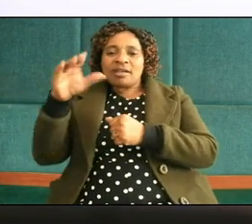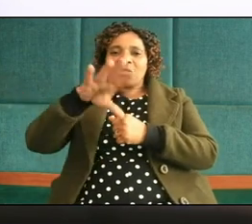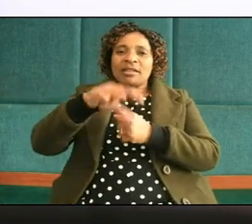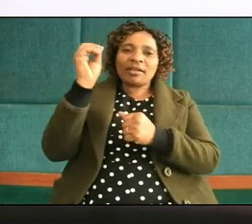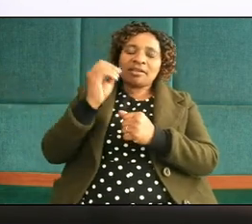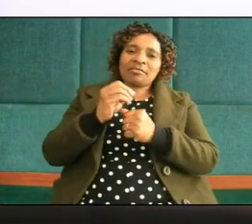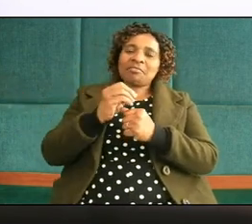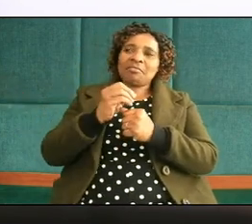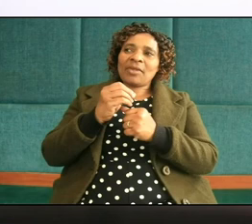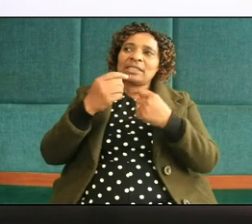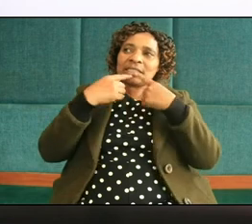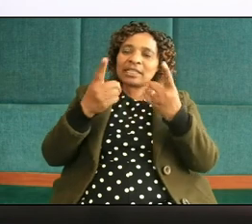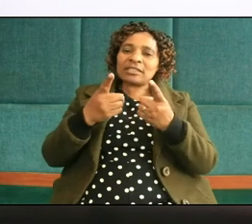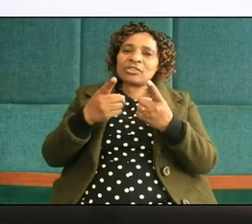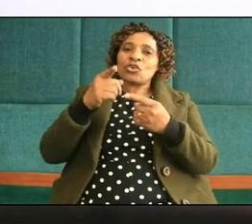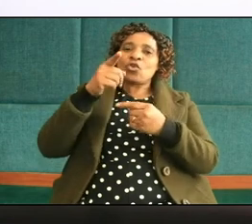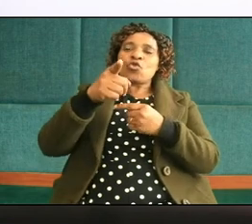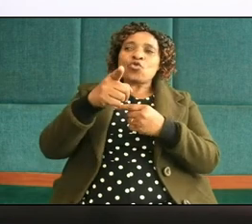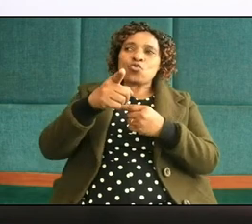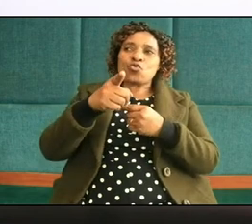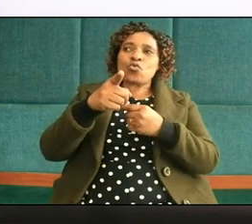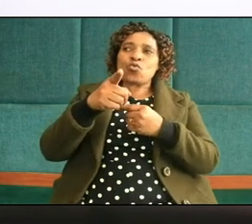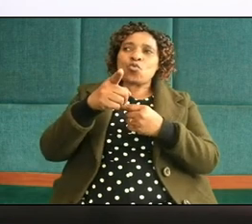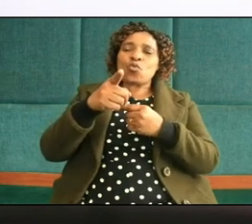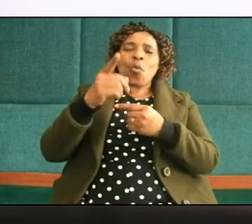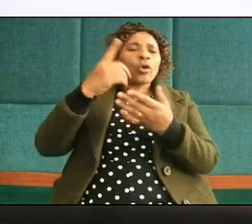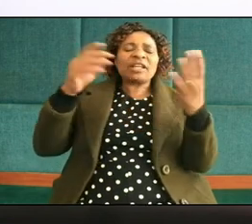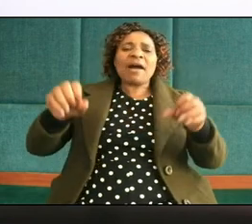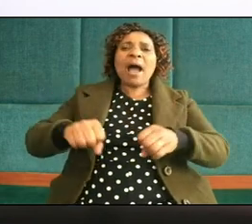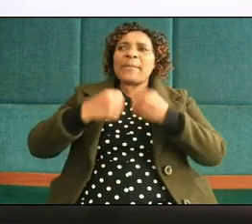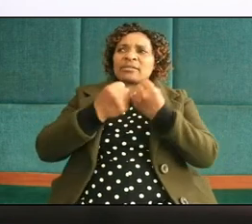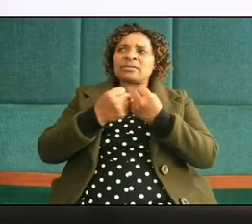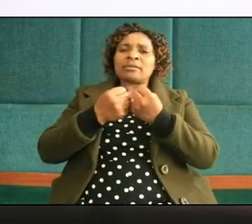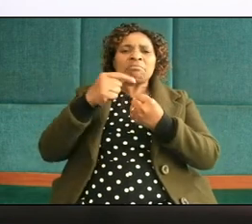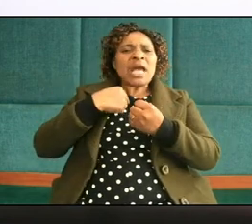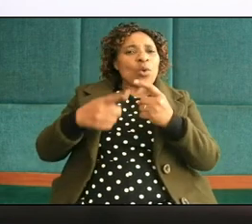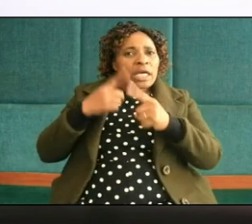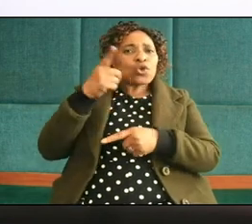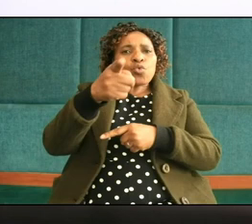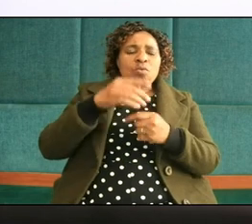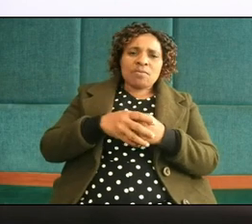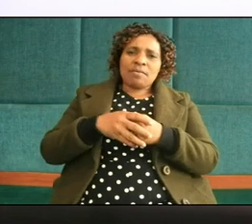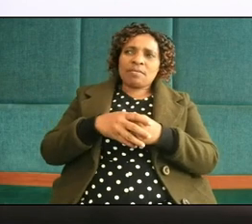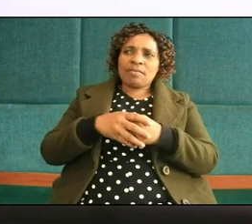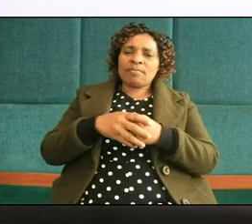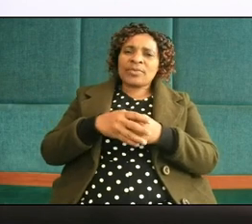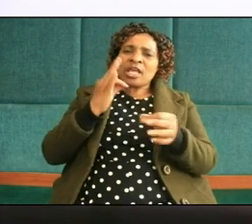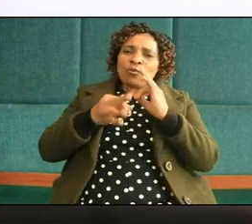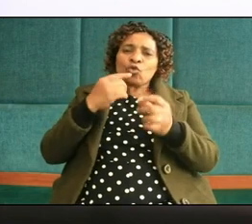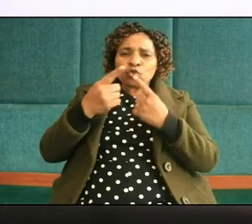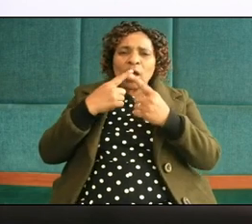if you share whatever have happened I will kill you be